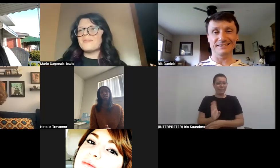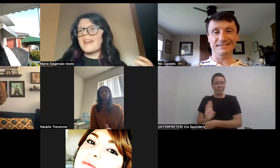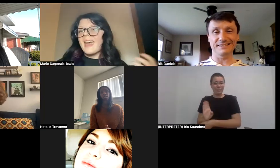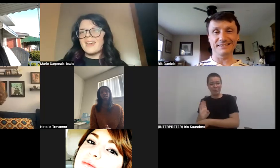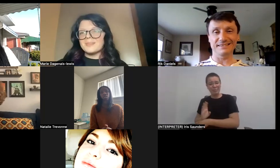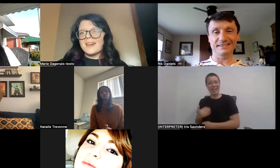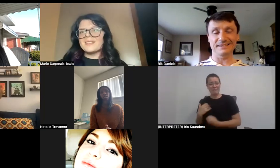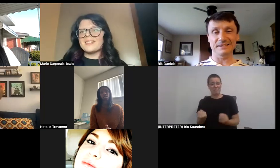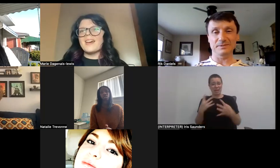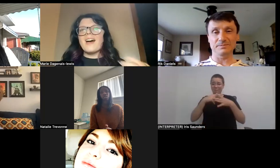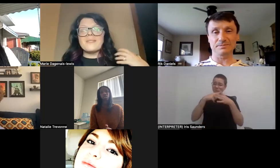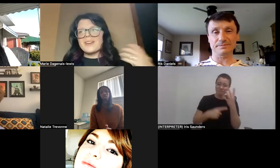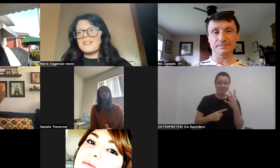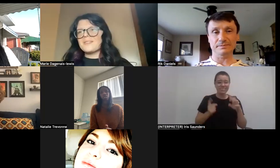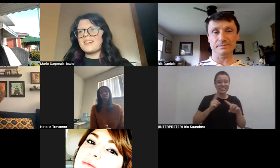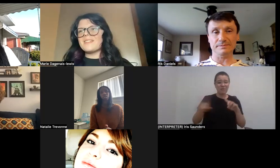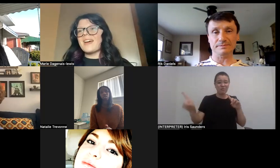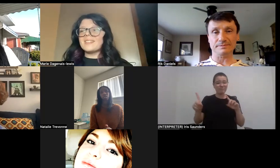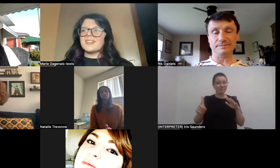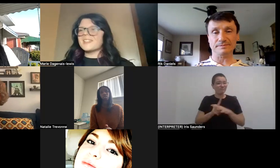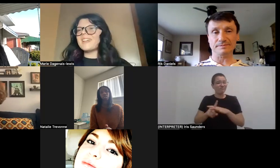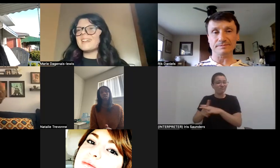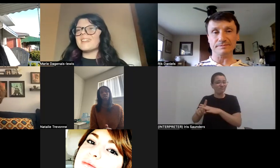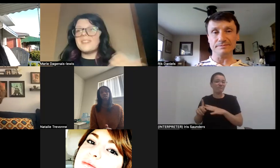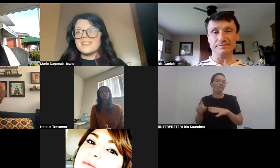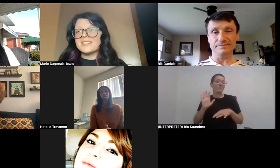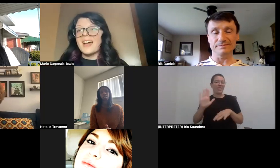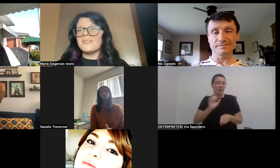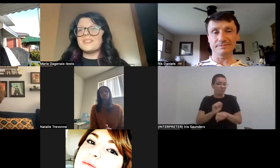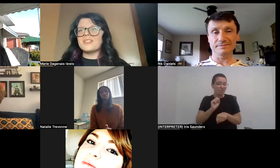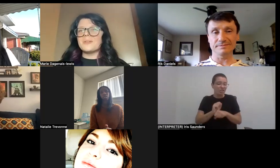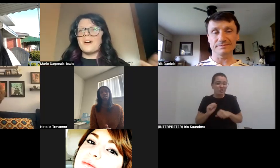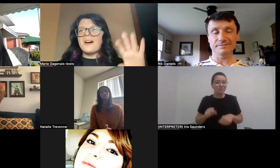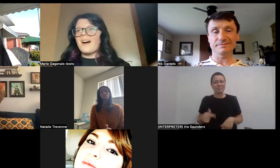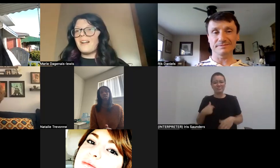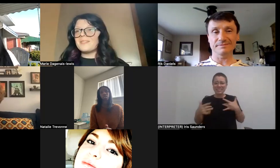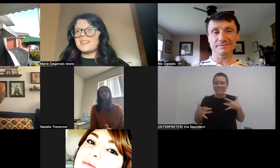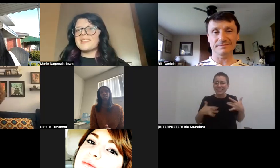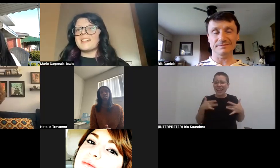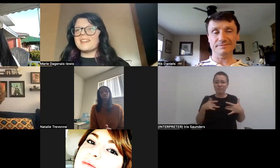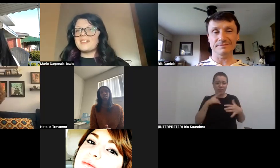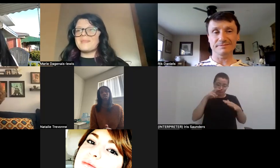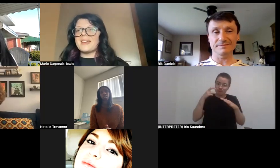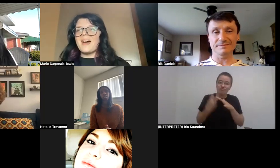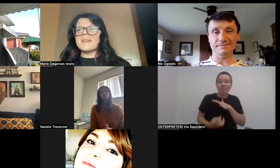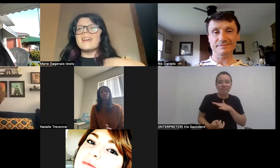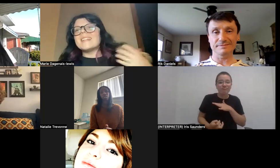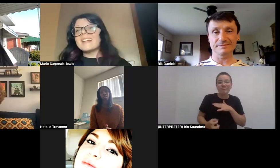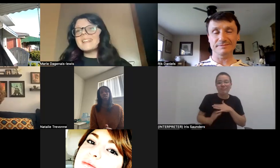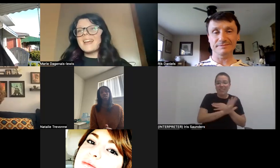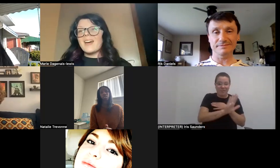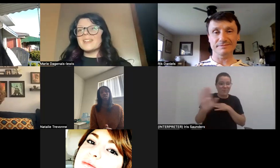many different aspects of their career that it's so exciting that we get to dive into all of this in a little bit.